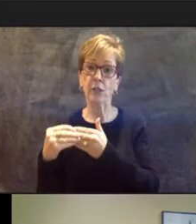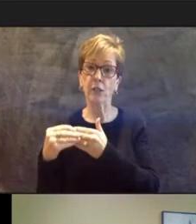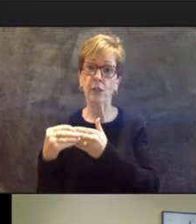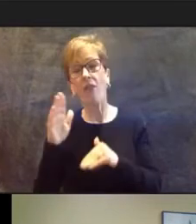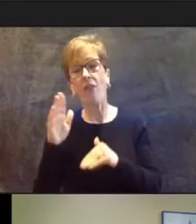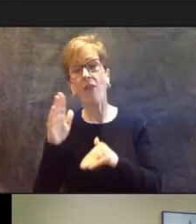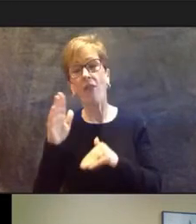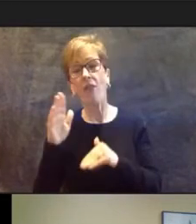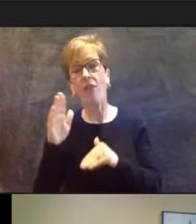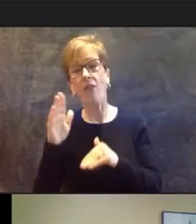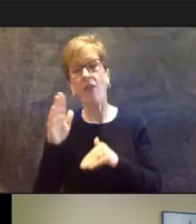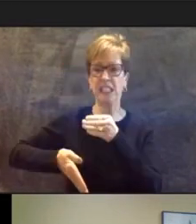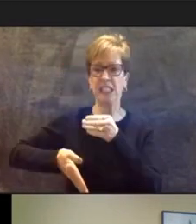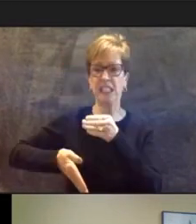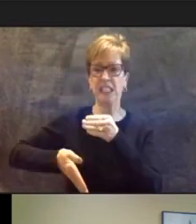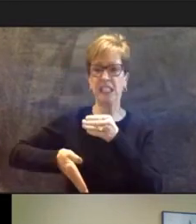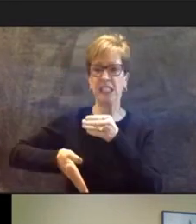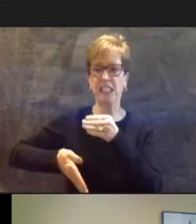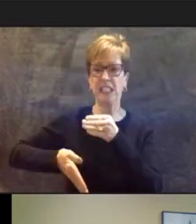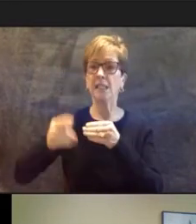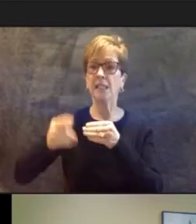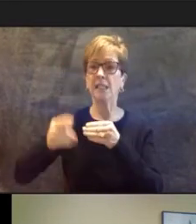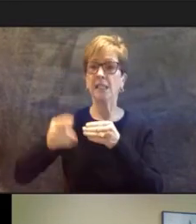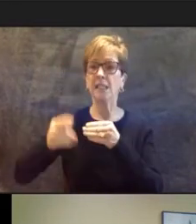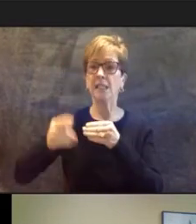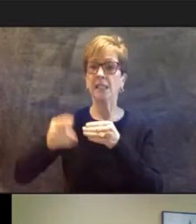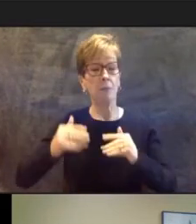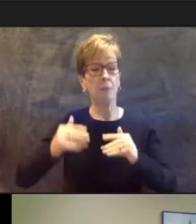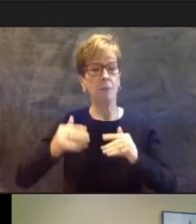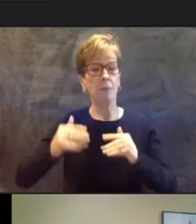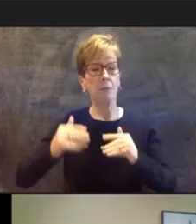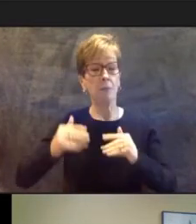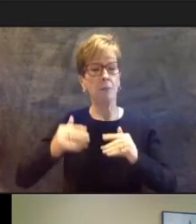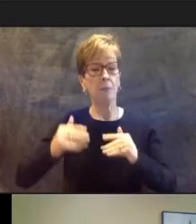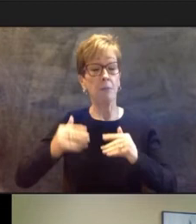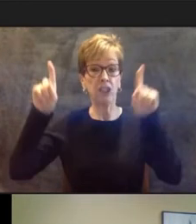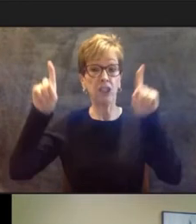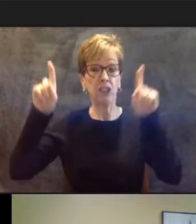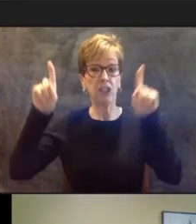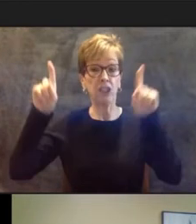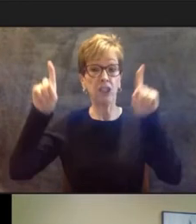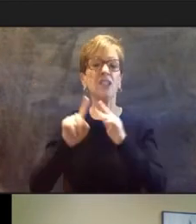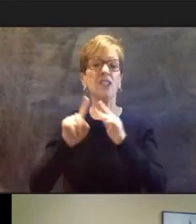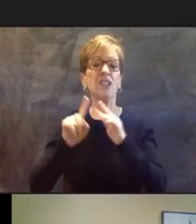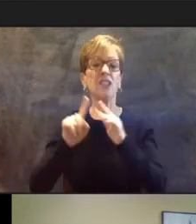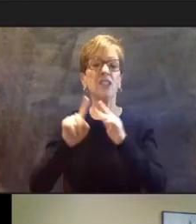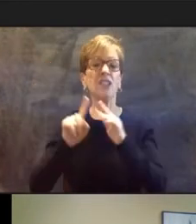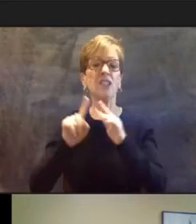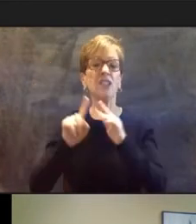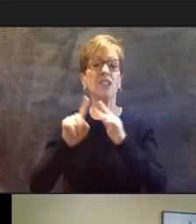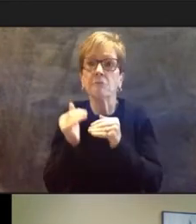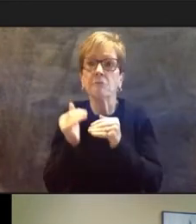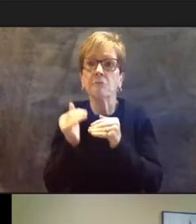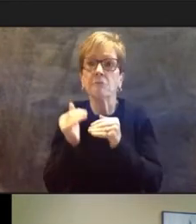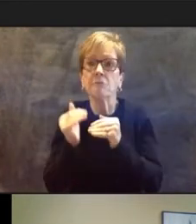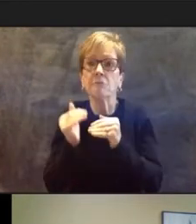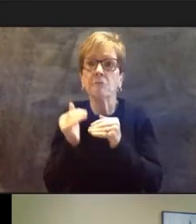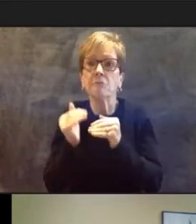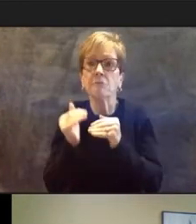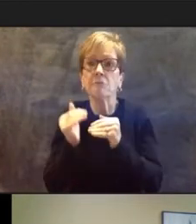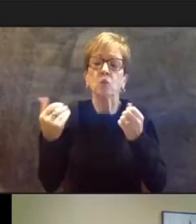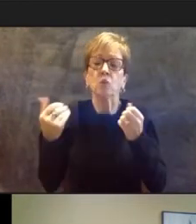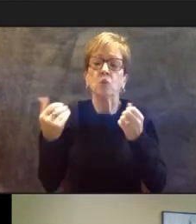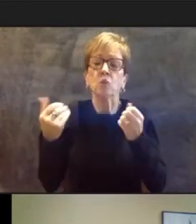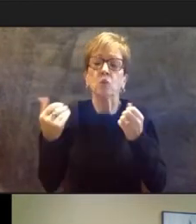It is like such a high achievement, but it's just a foot in the door to so many more opportunities. And so we appreciate